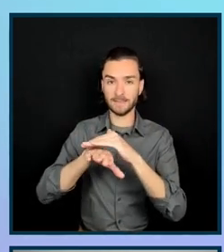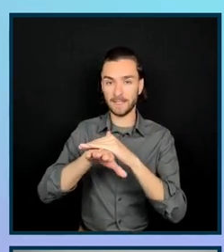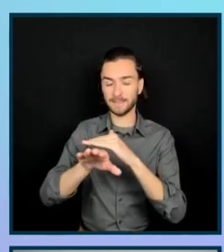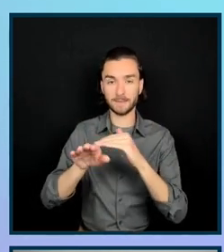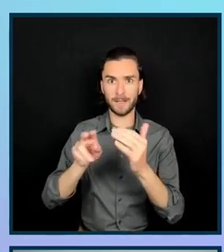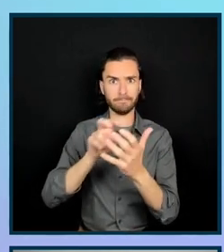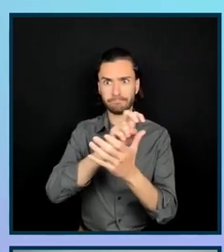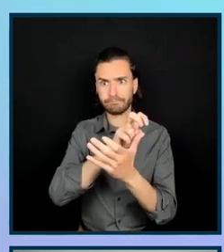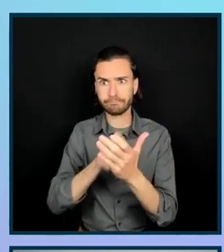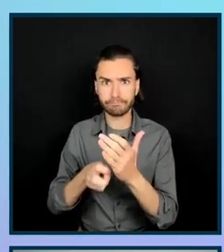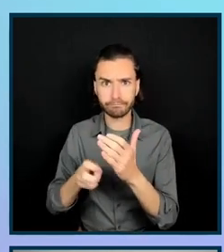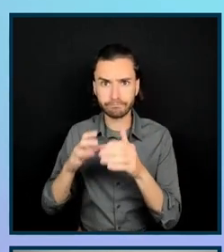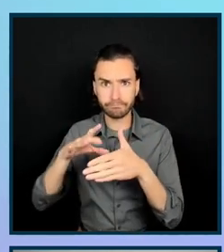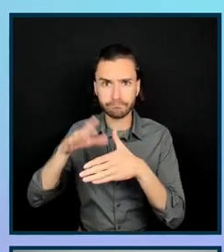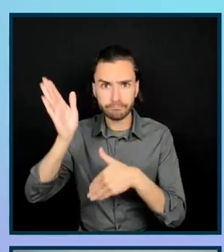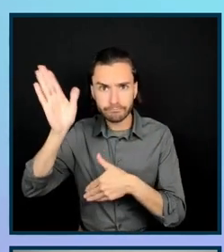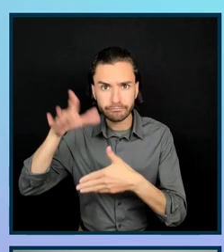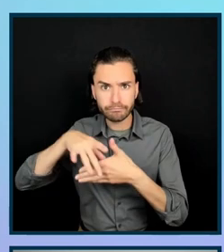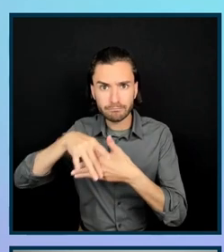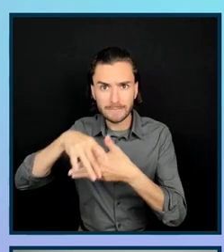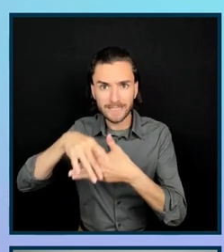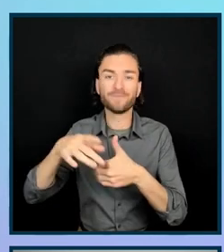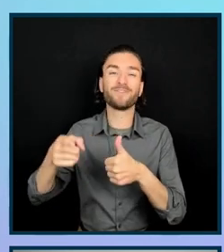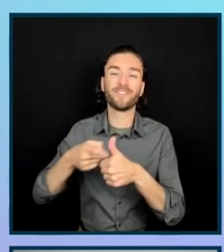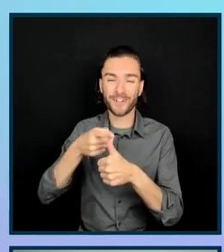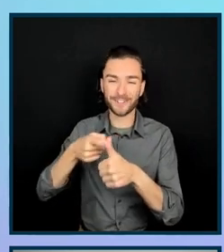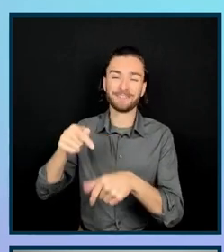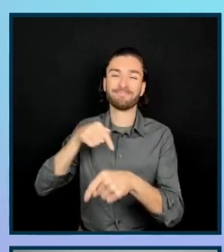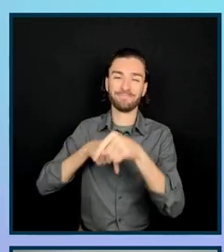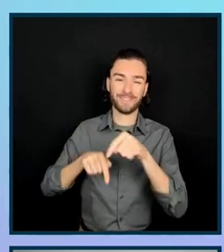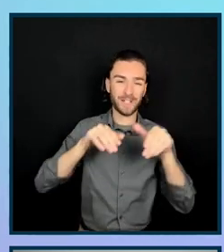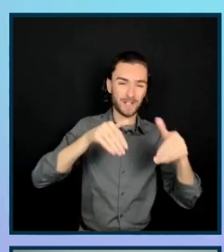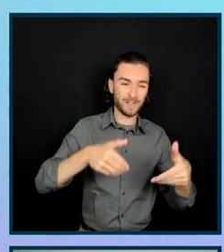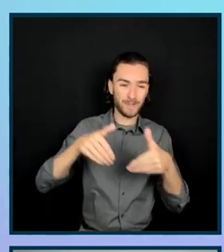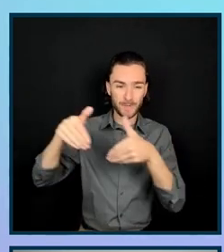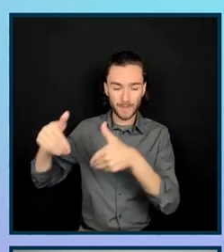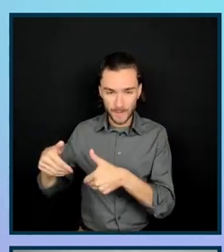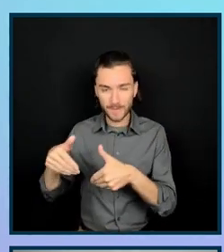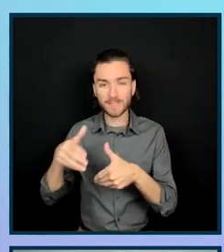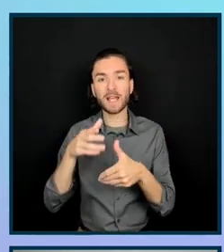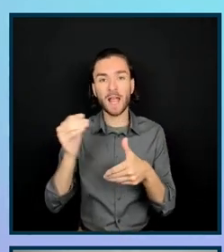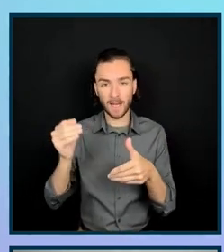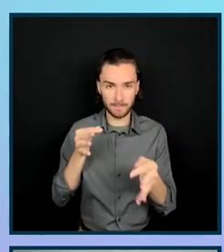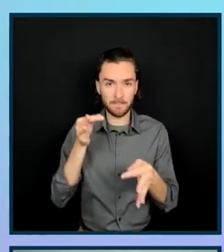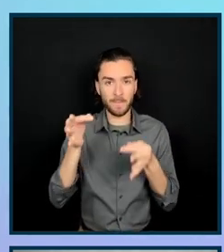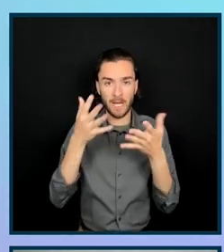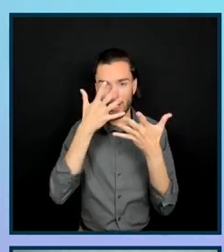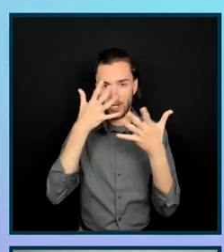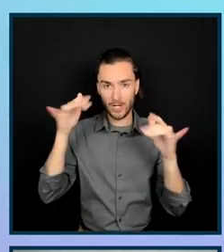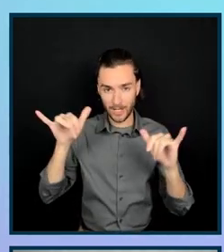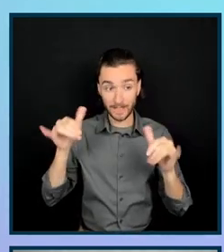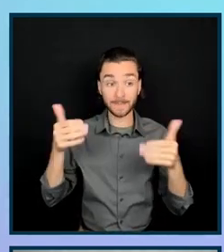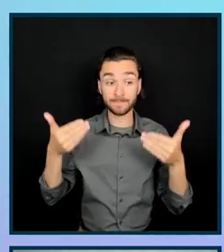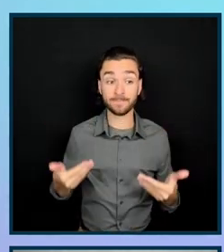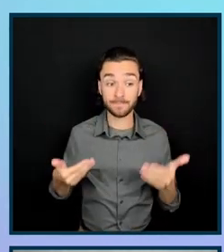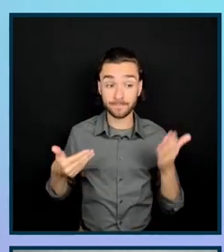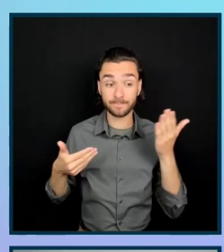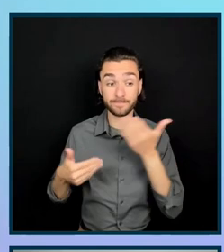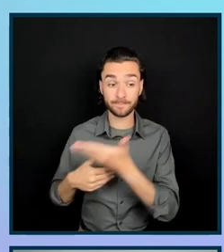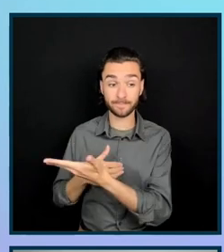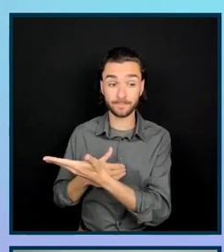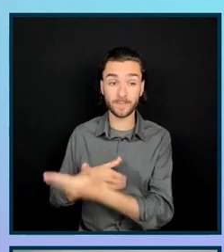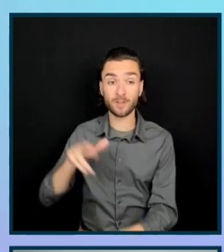the meat of the presentation, we'd like to introduce ourselves as well, provide a little bit of visual description. So my name is Rachel